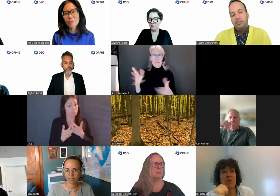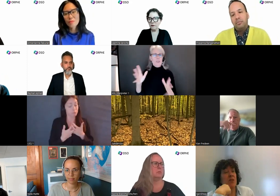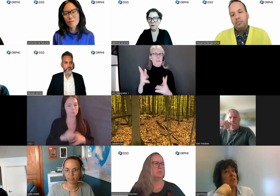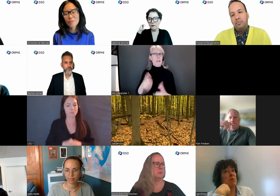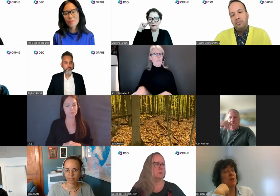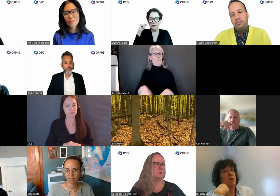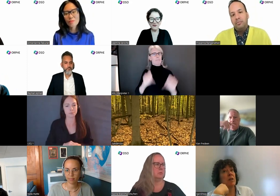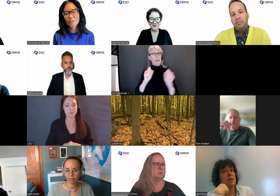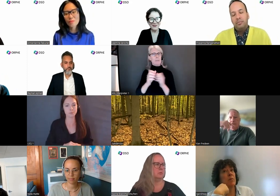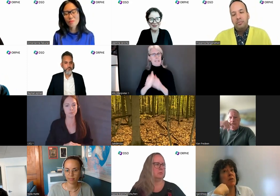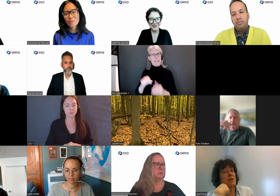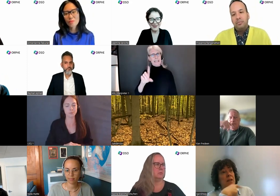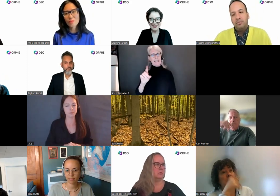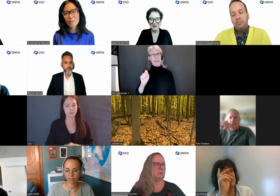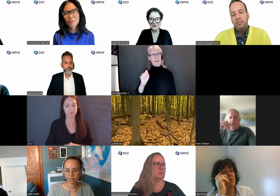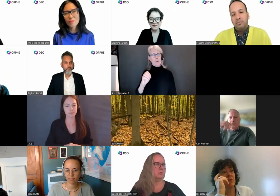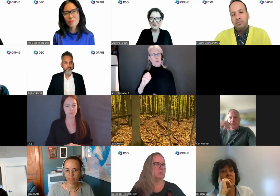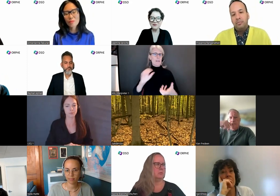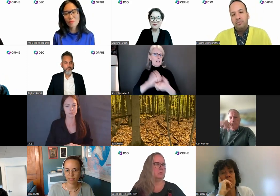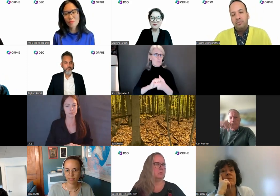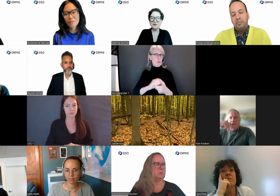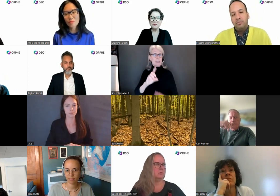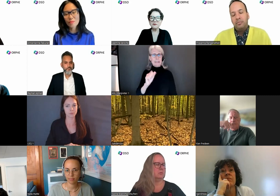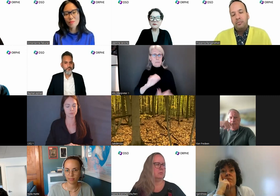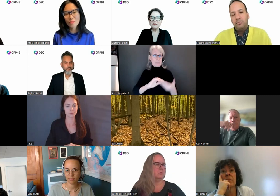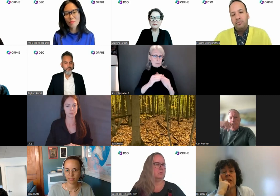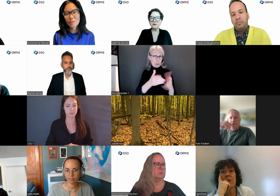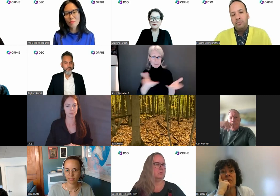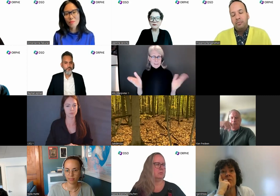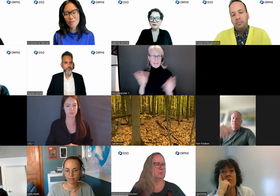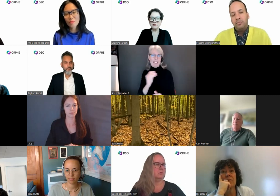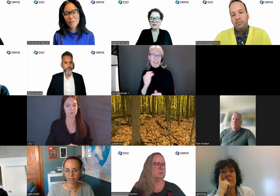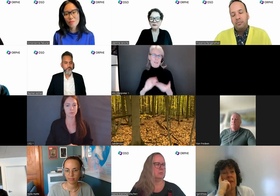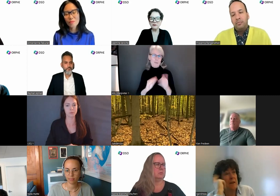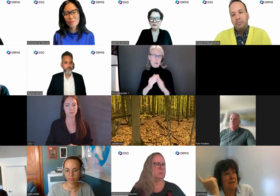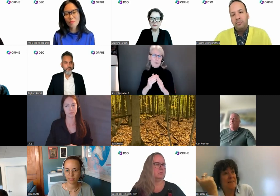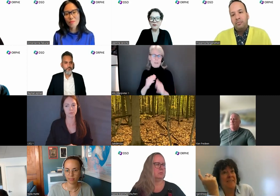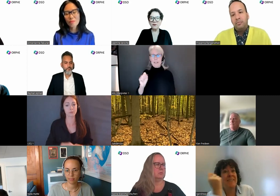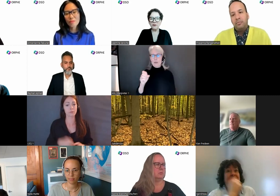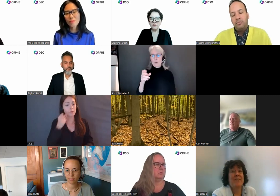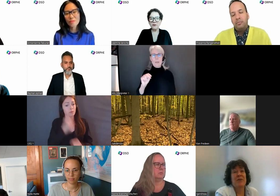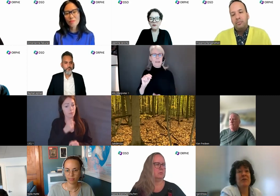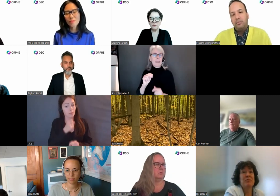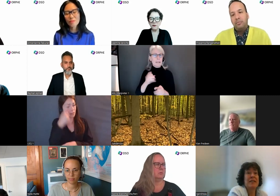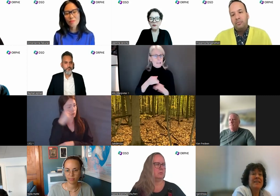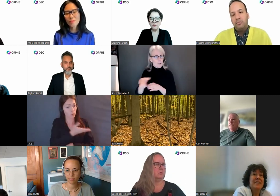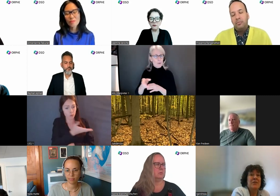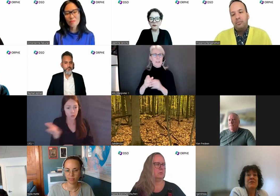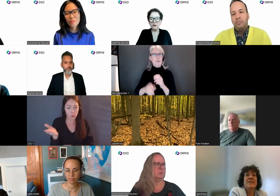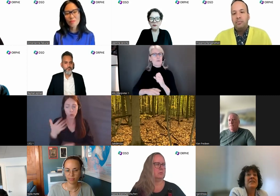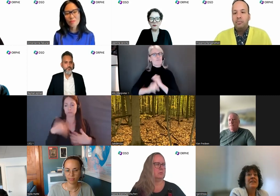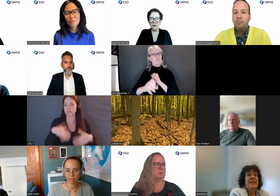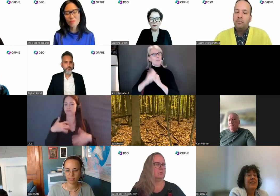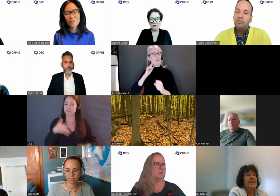to lead this organization in collaboration with the disability community and the Canadian screen industry to advocate for accessibility